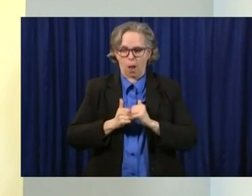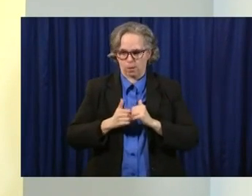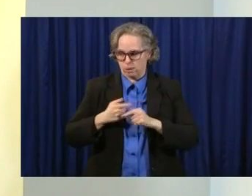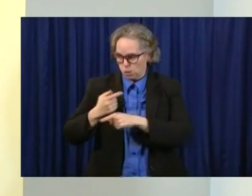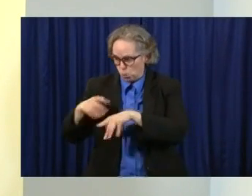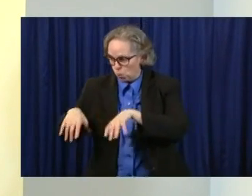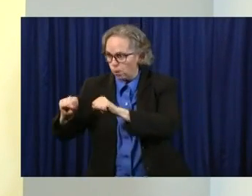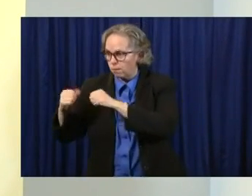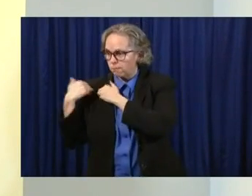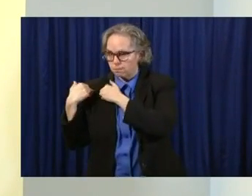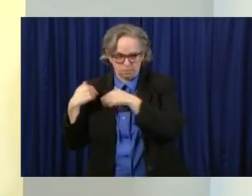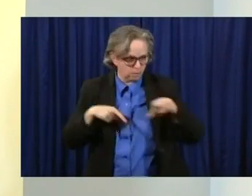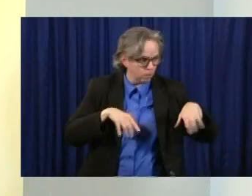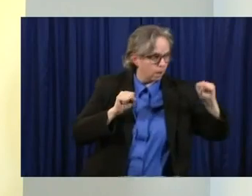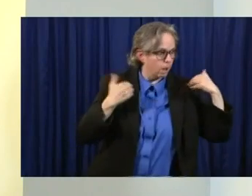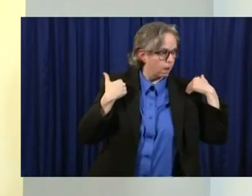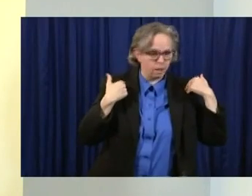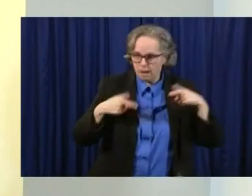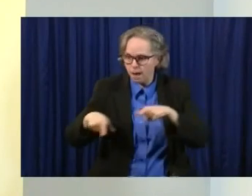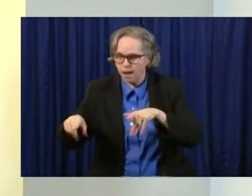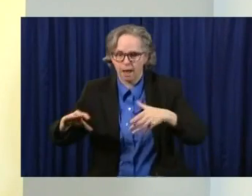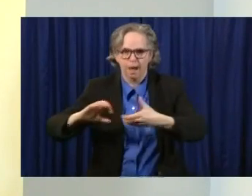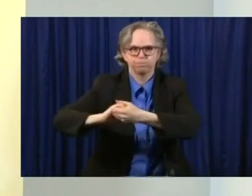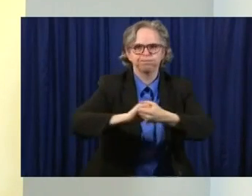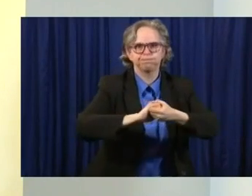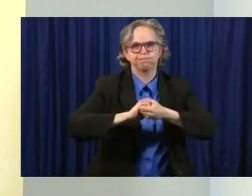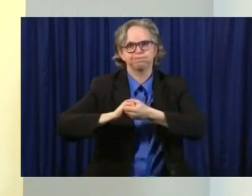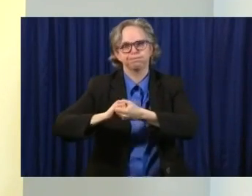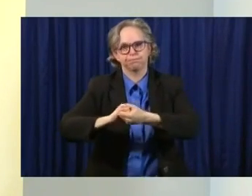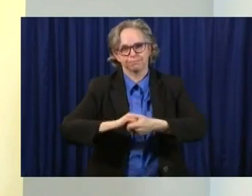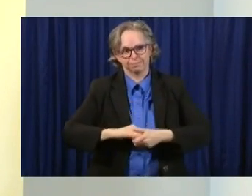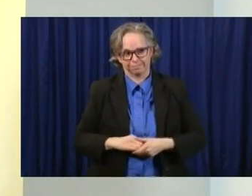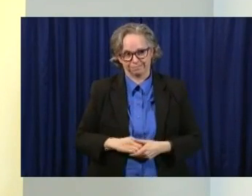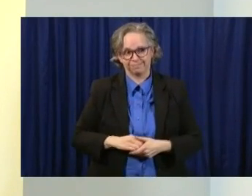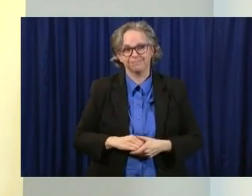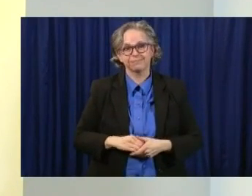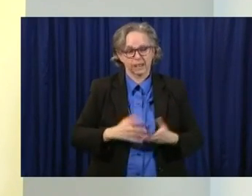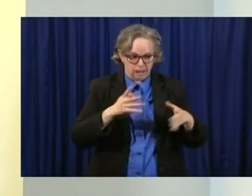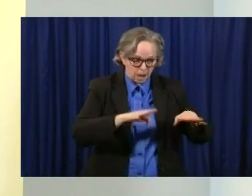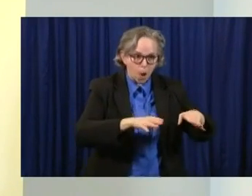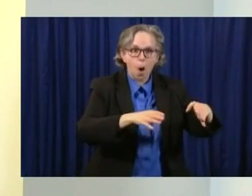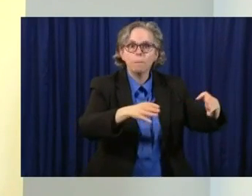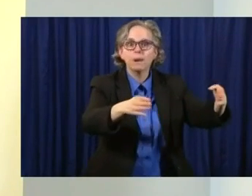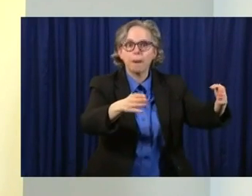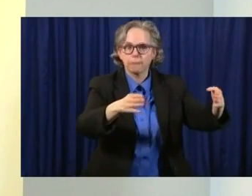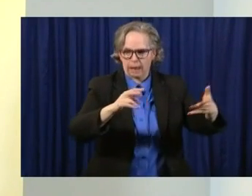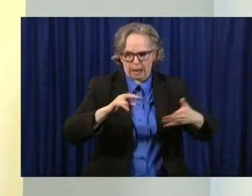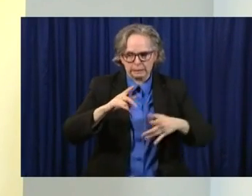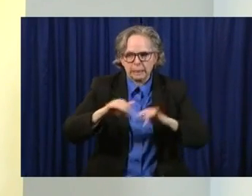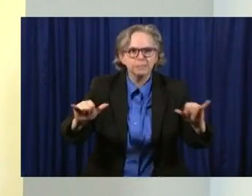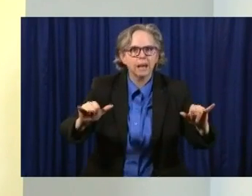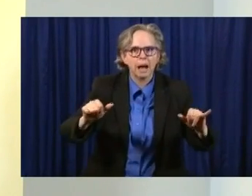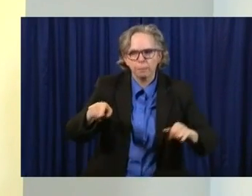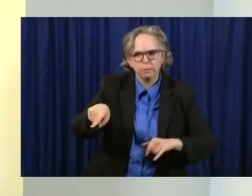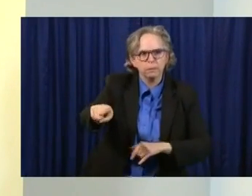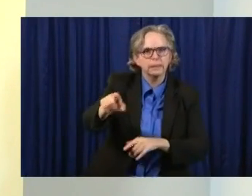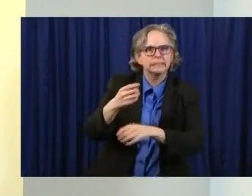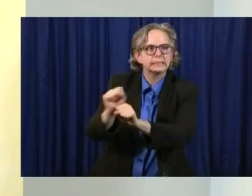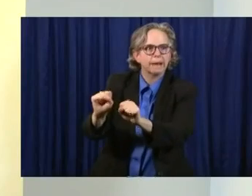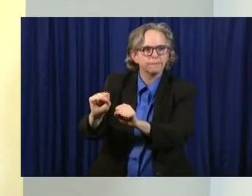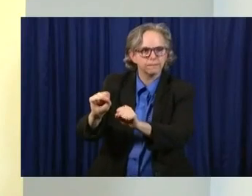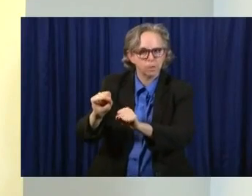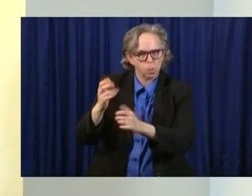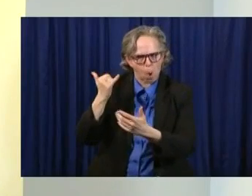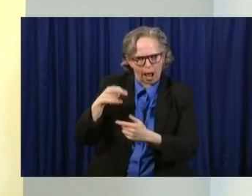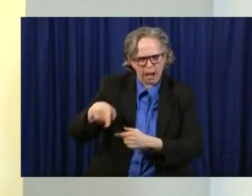to keep all of us safe, particularly those who are most vulnerable. And I tell you, you